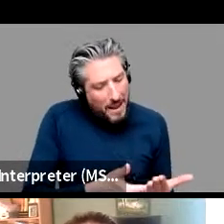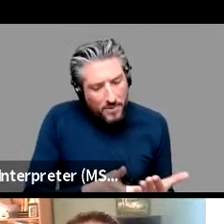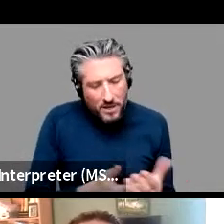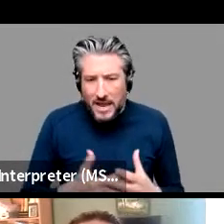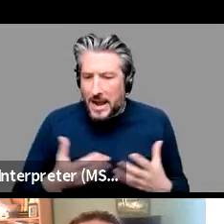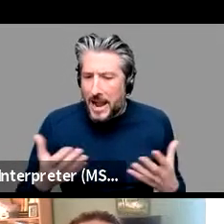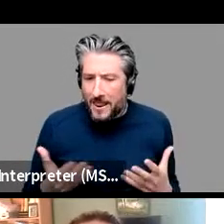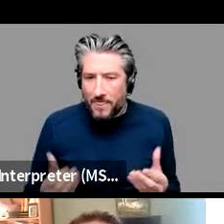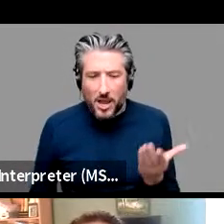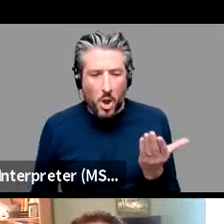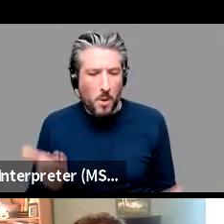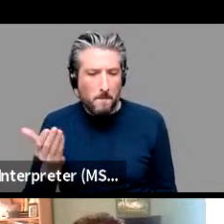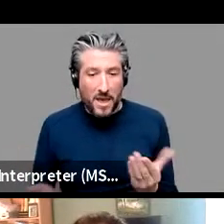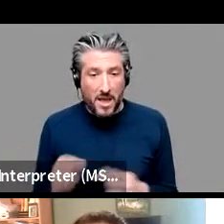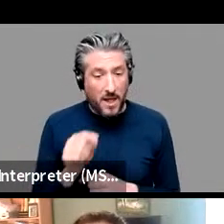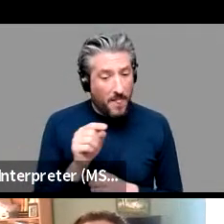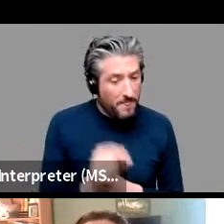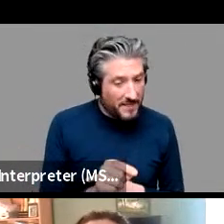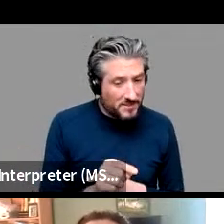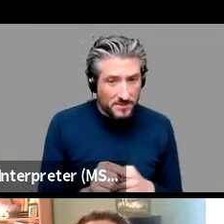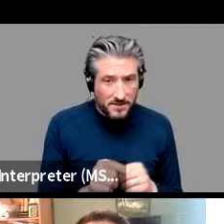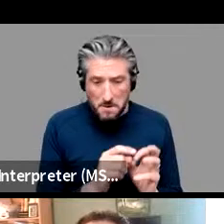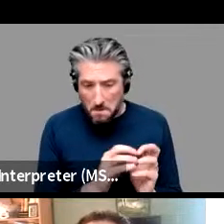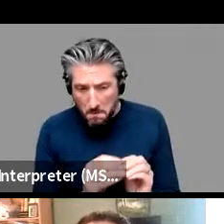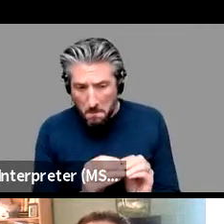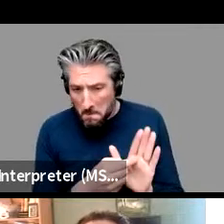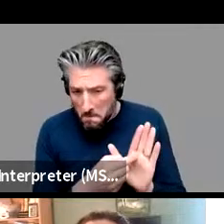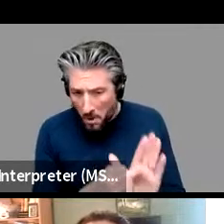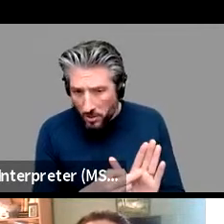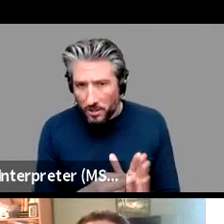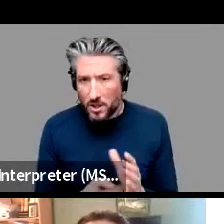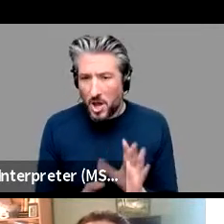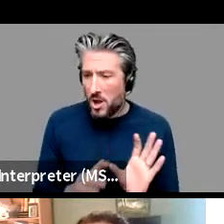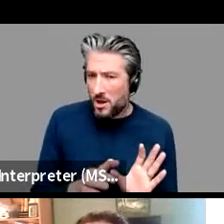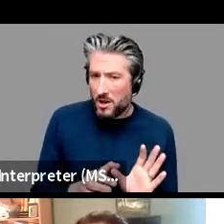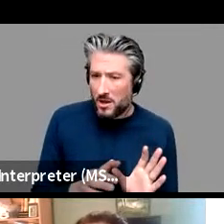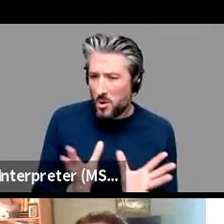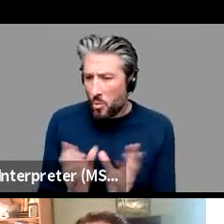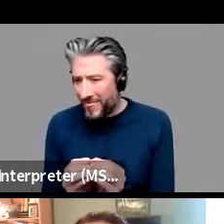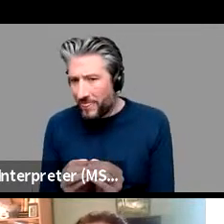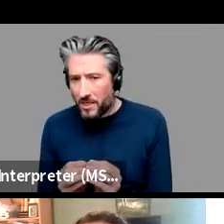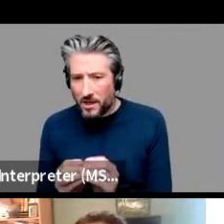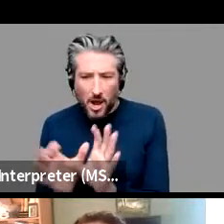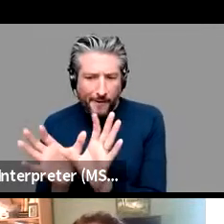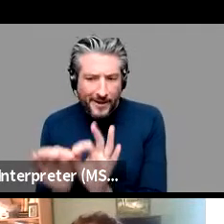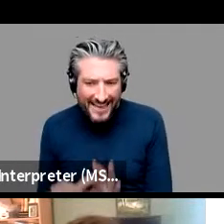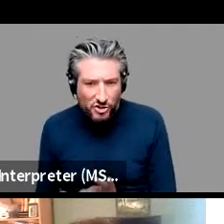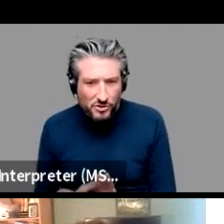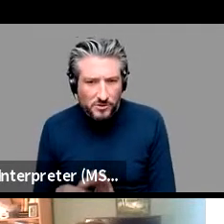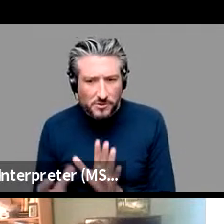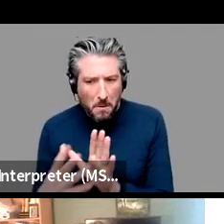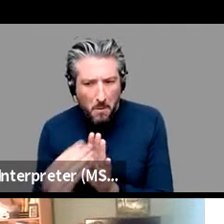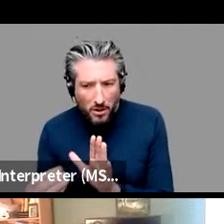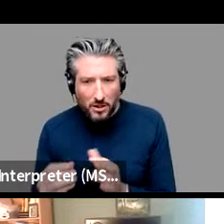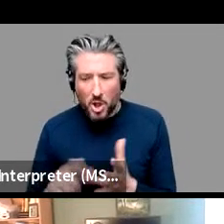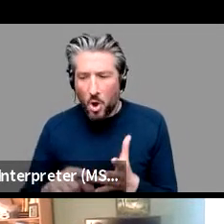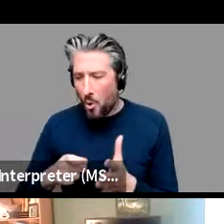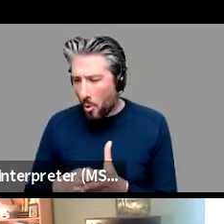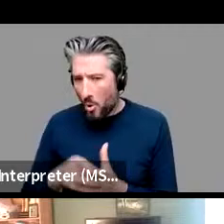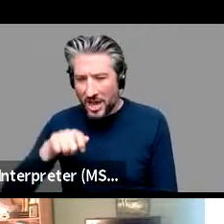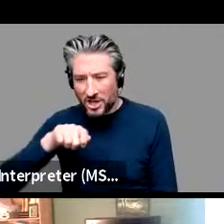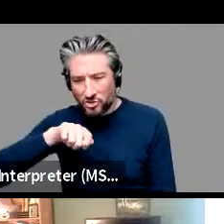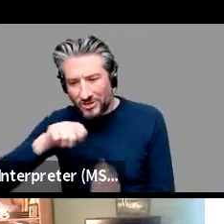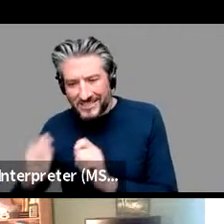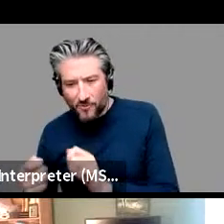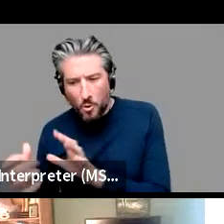connectionist model or transformer model because it it looked similar and you know the transformer models